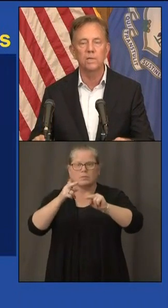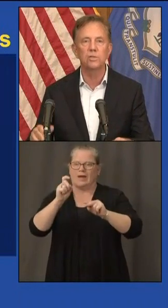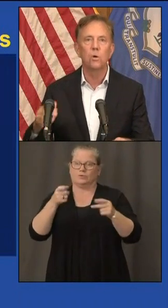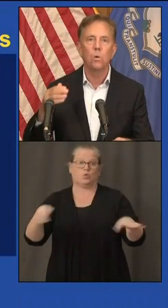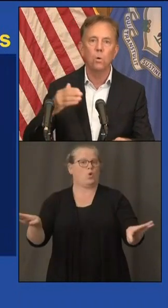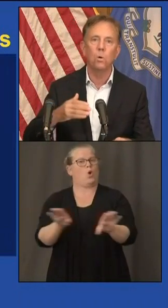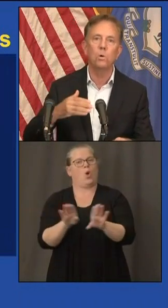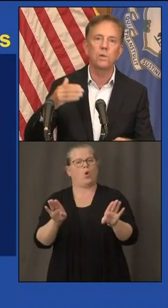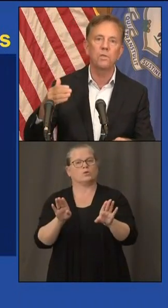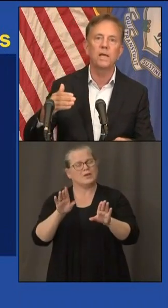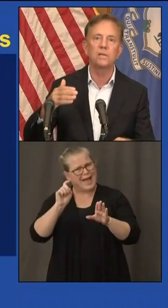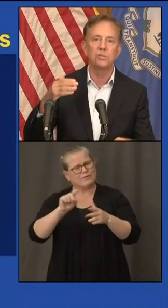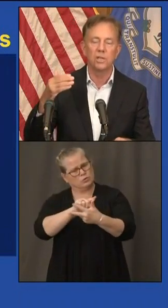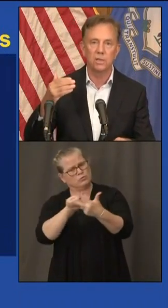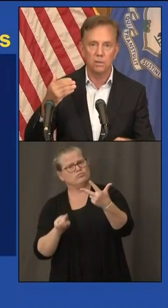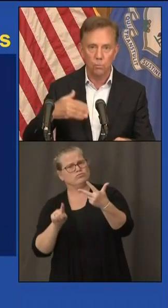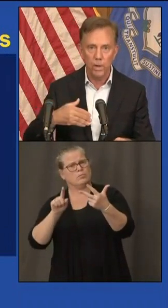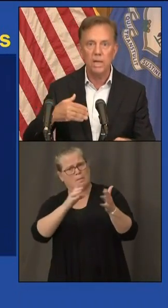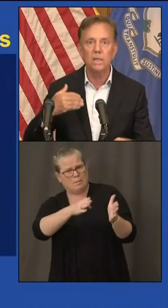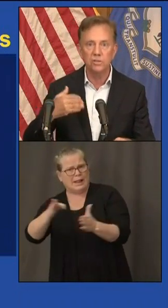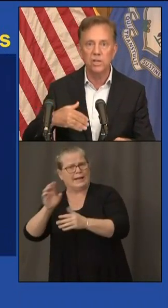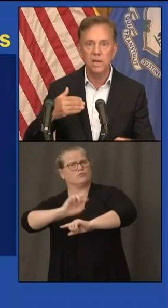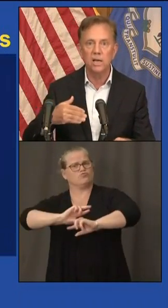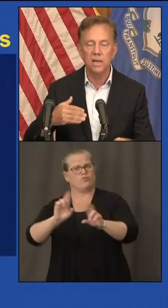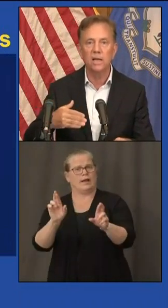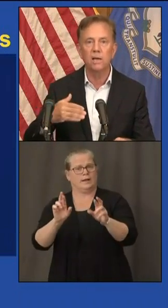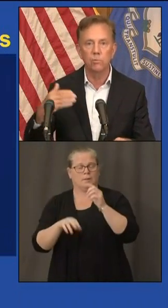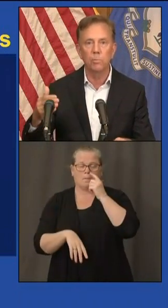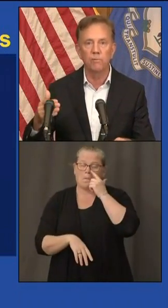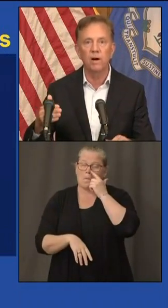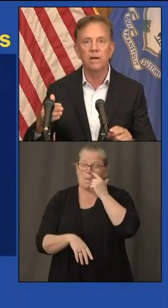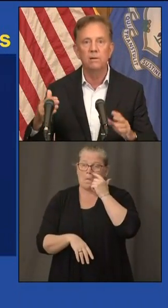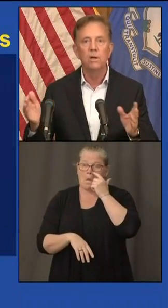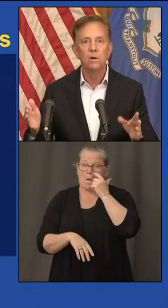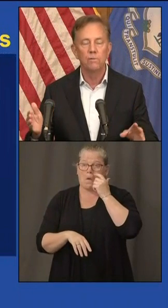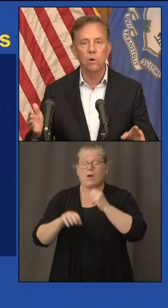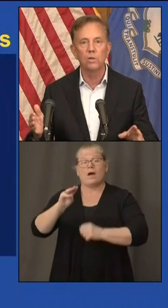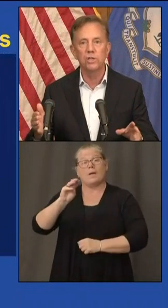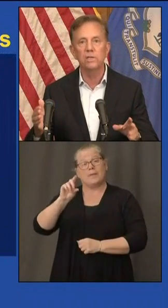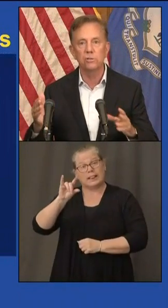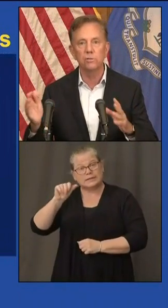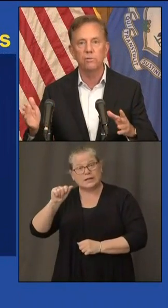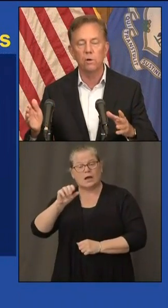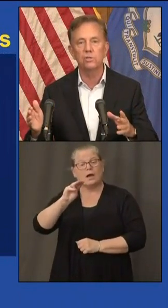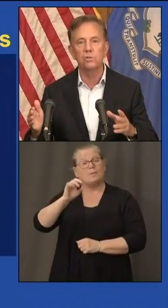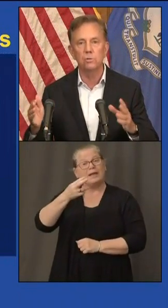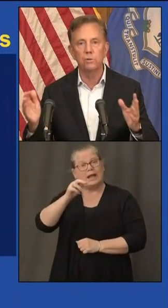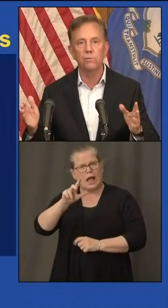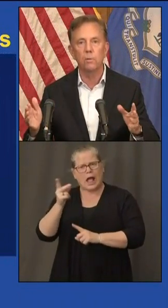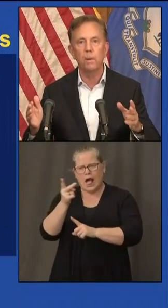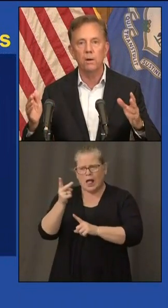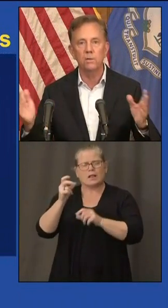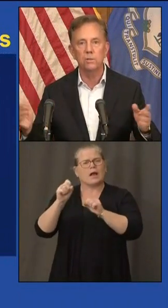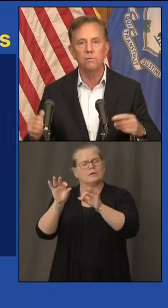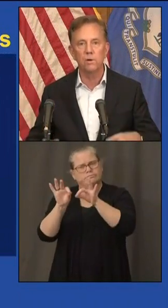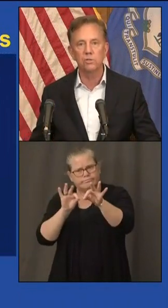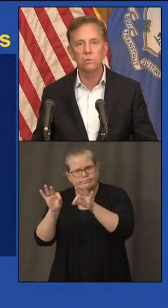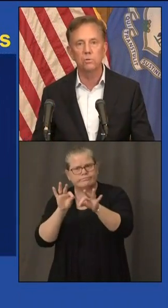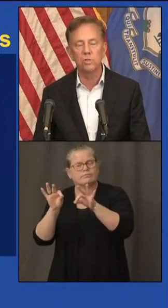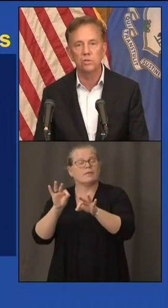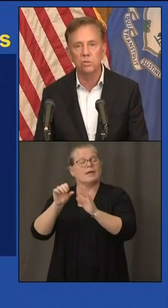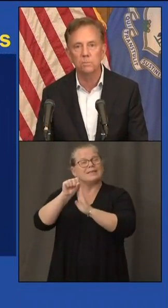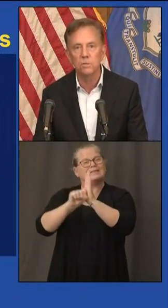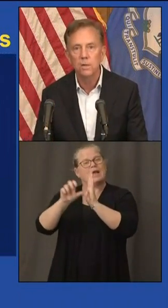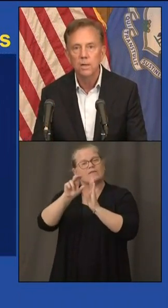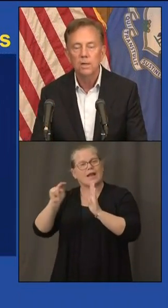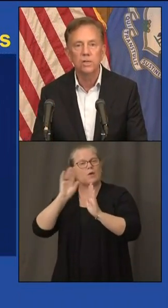priorities all the things that we the state of connecticut will provide for our teachers for our students for our parents and for our